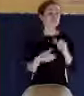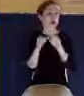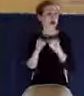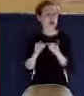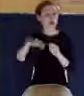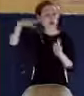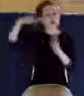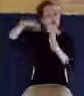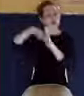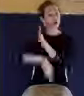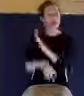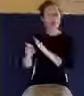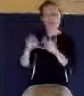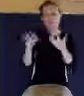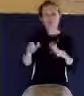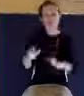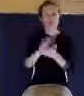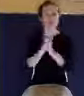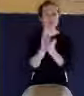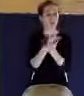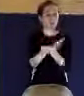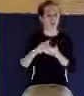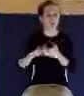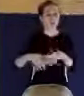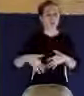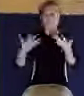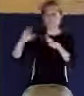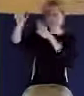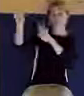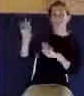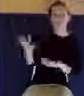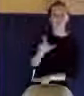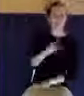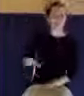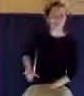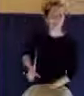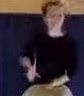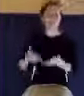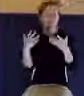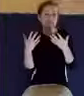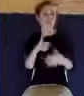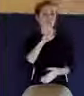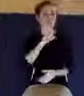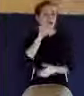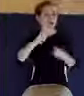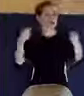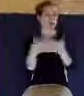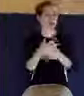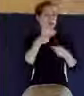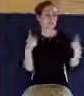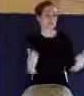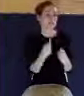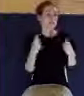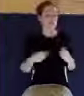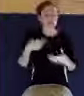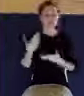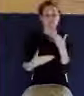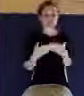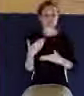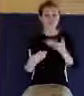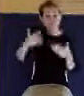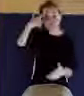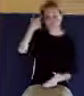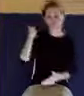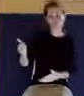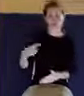perfect holiness in the fear of the Lord. There's no striving against sin in their life. They seem to have this idea that, you know, they're okay,